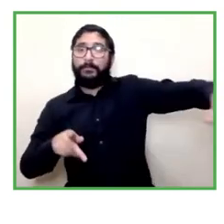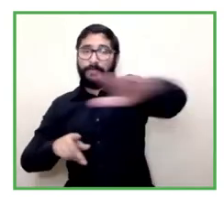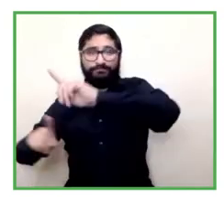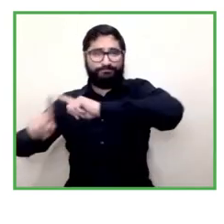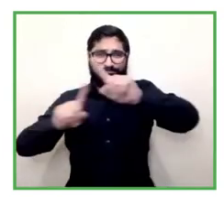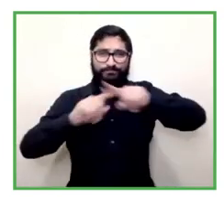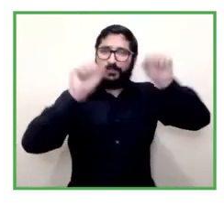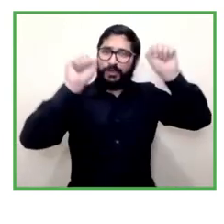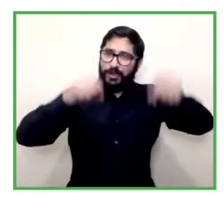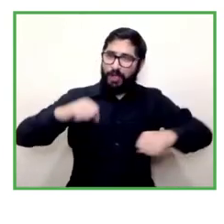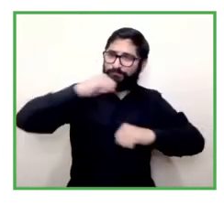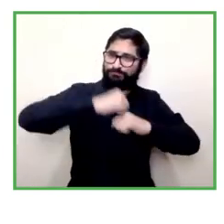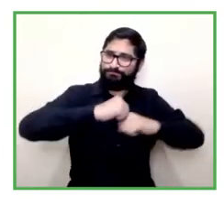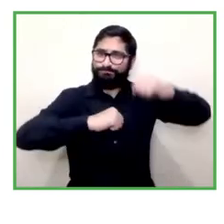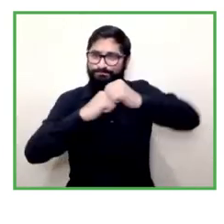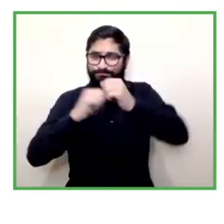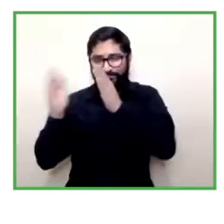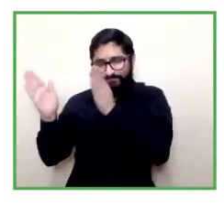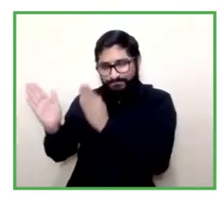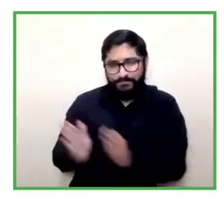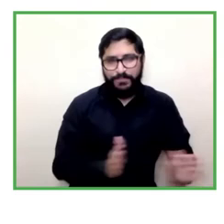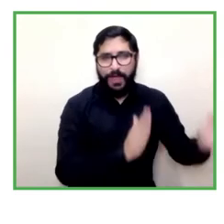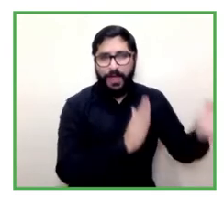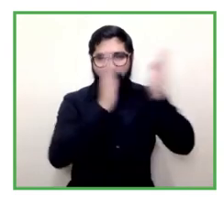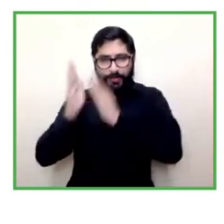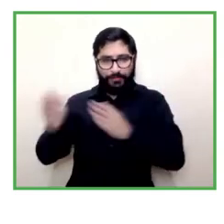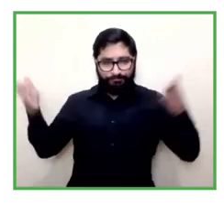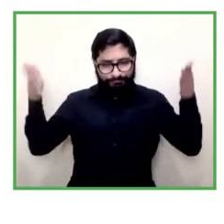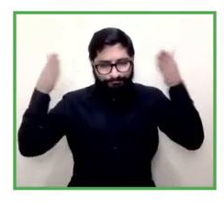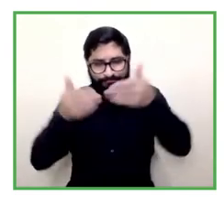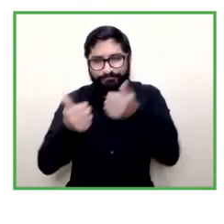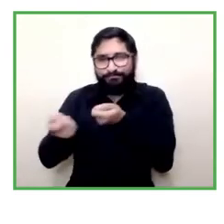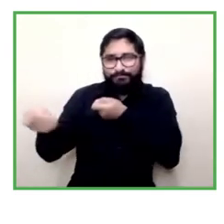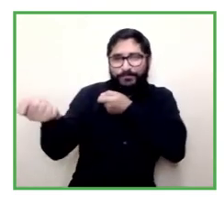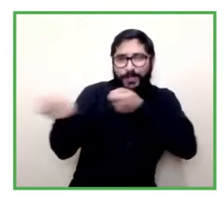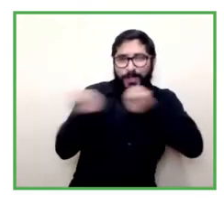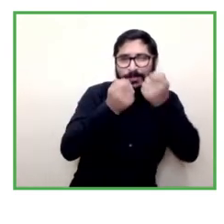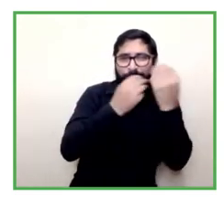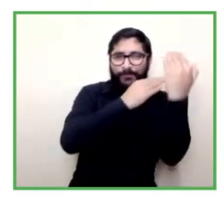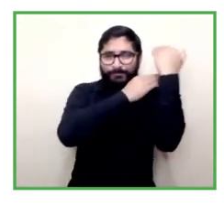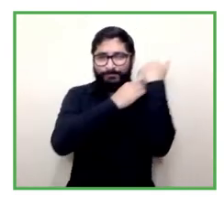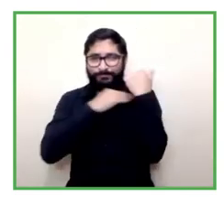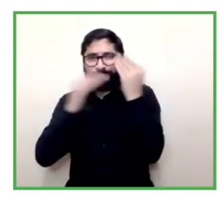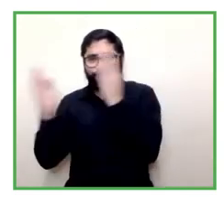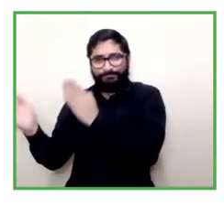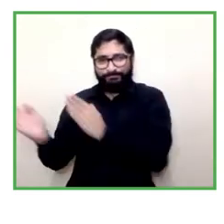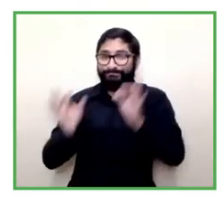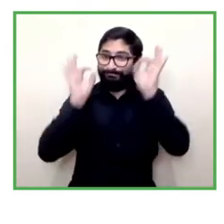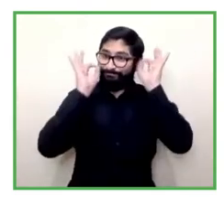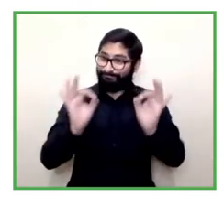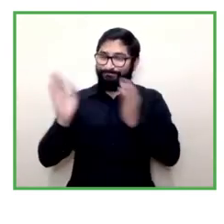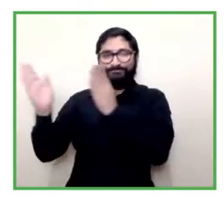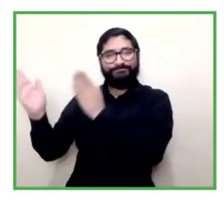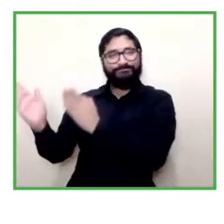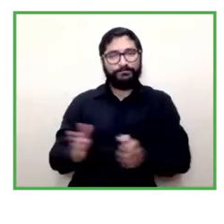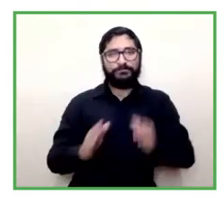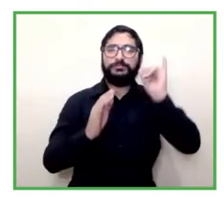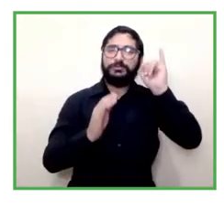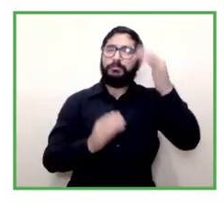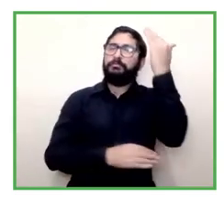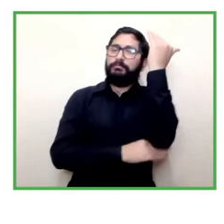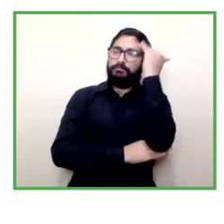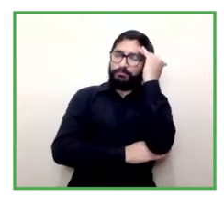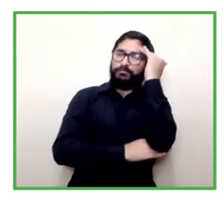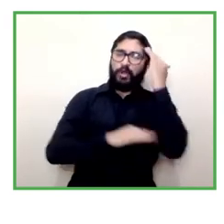social inclusion self-managed inclusion we have no clear tools to do that but we are looking at it and we're interested